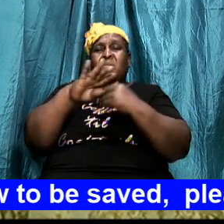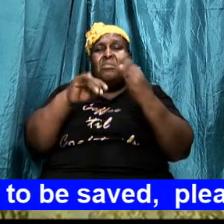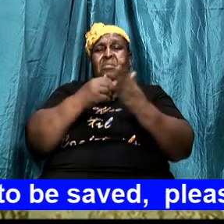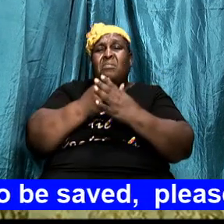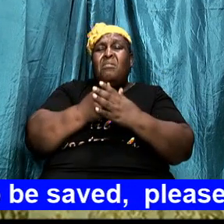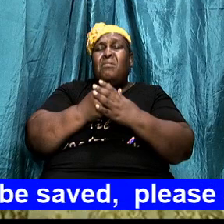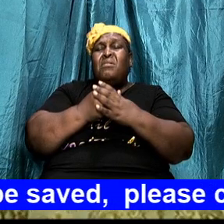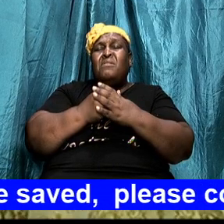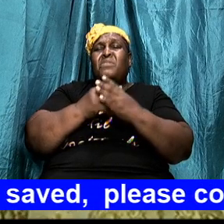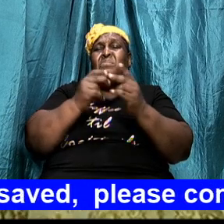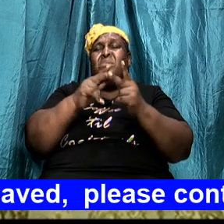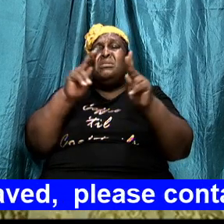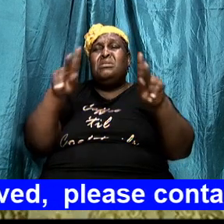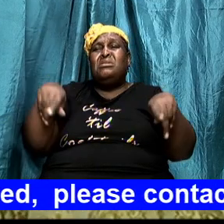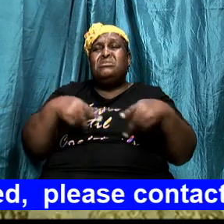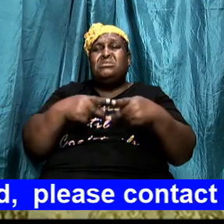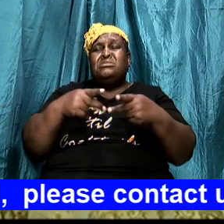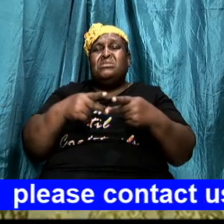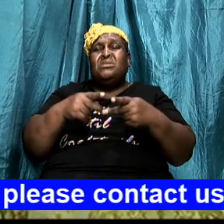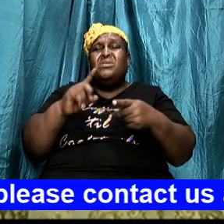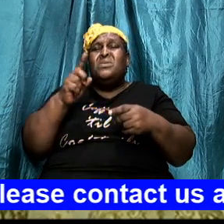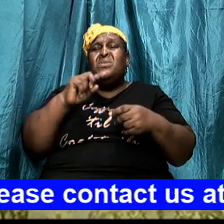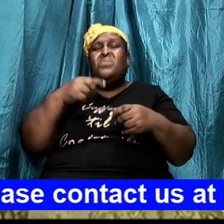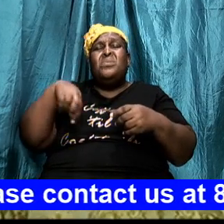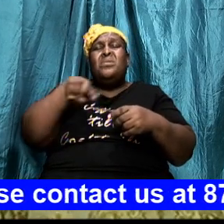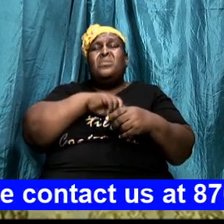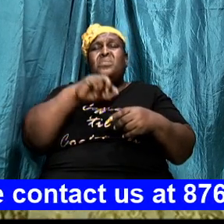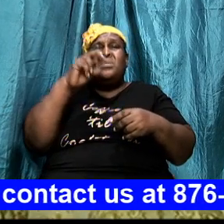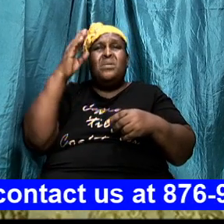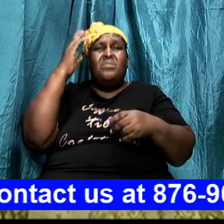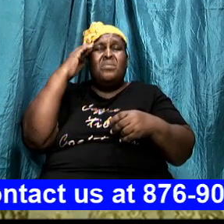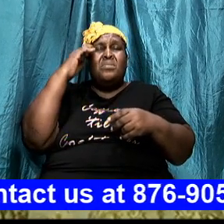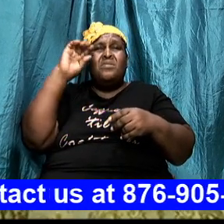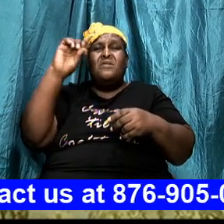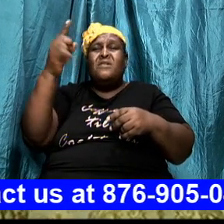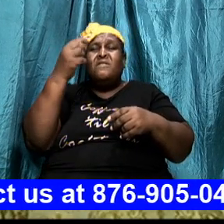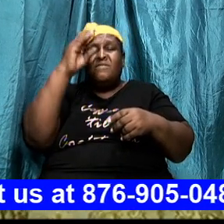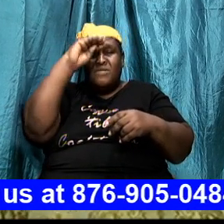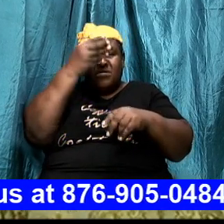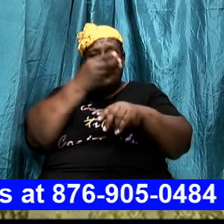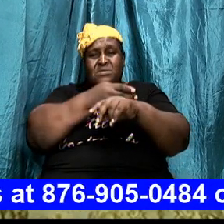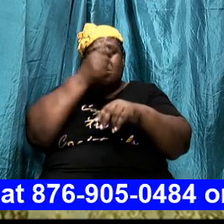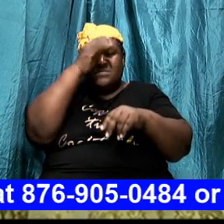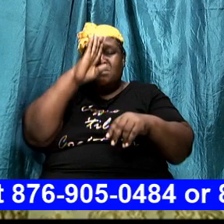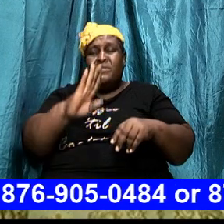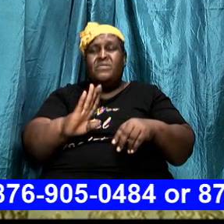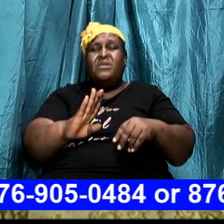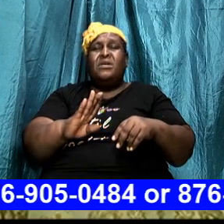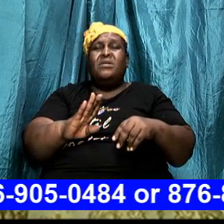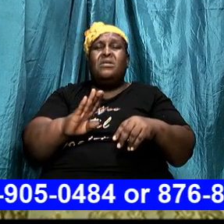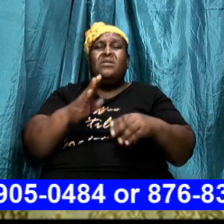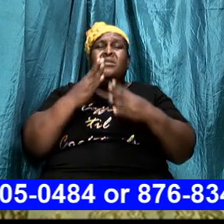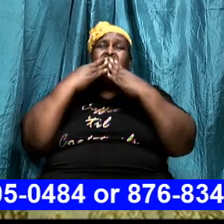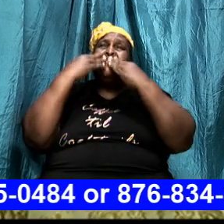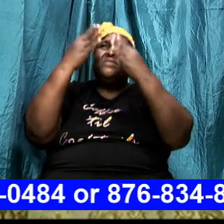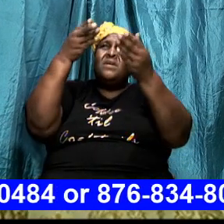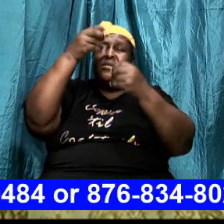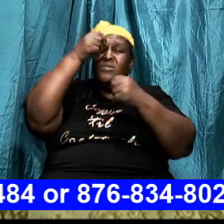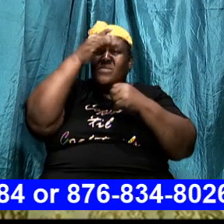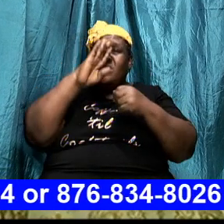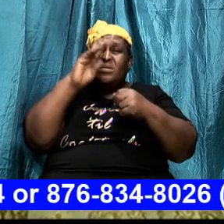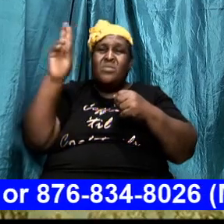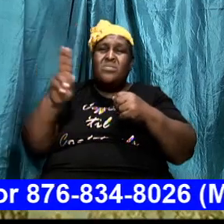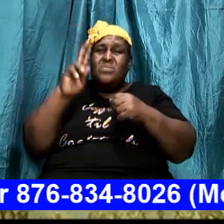the point oh Lord Jesus where we recognize that we are first sons of God we thank you God for